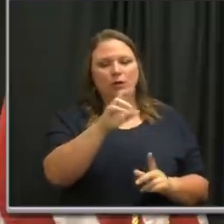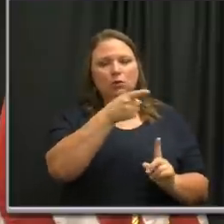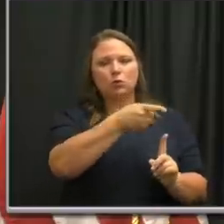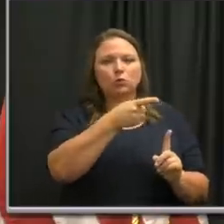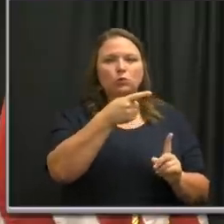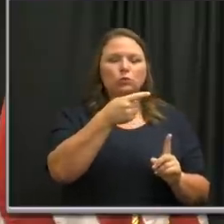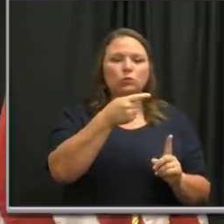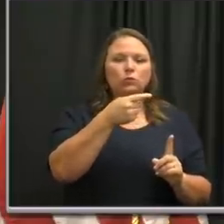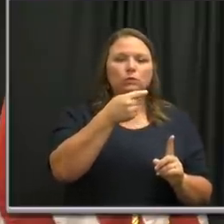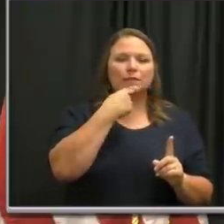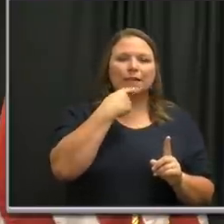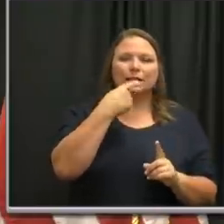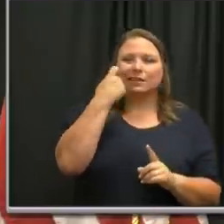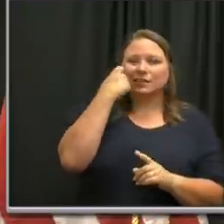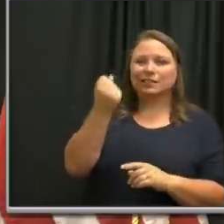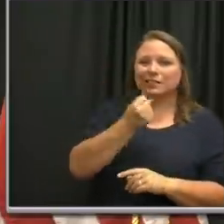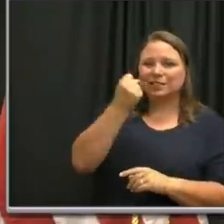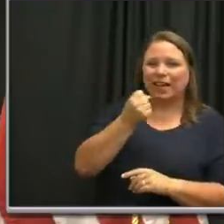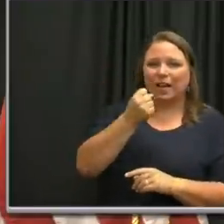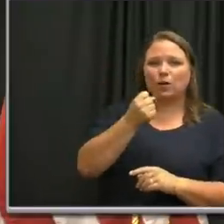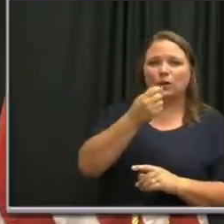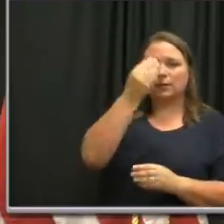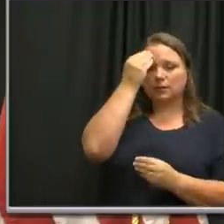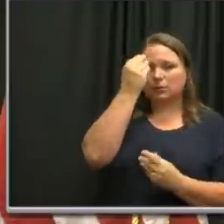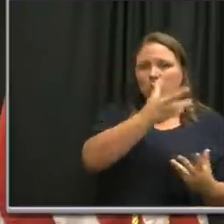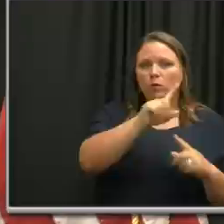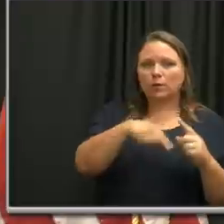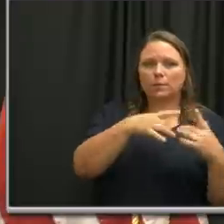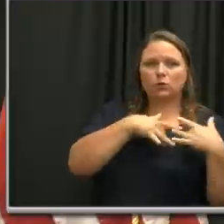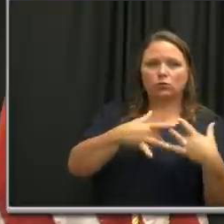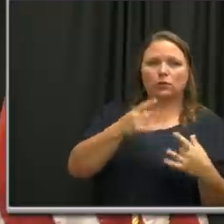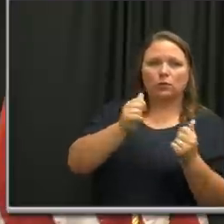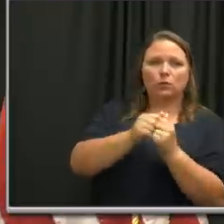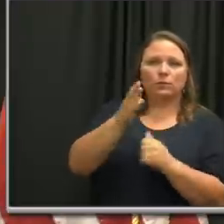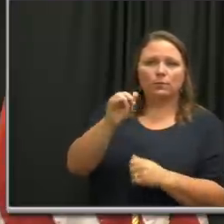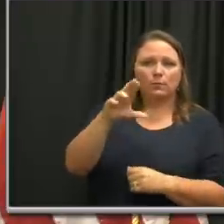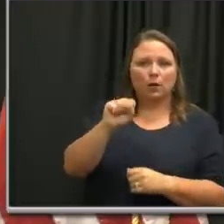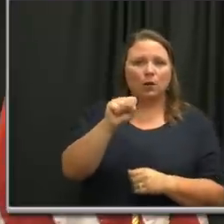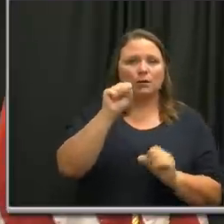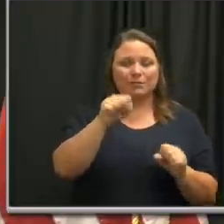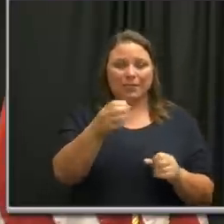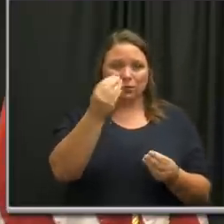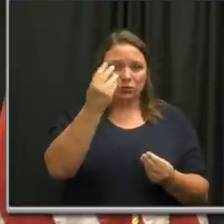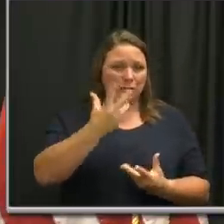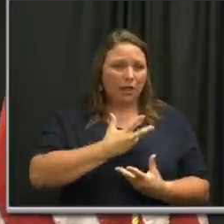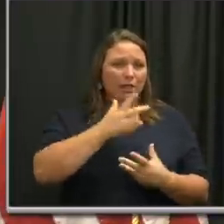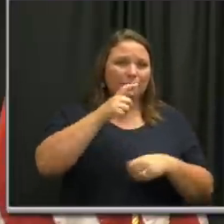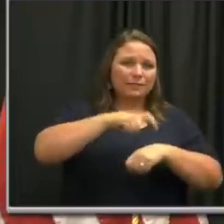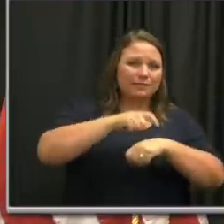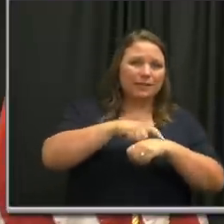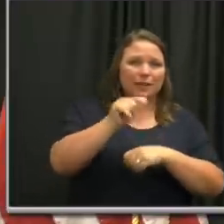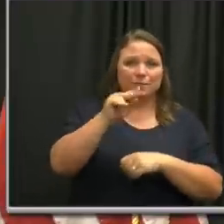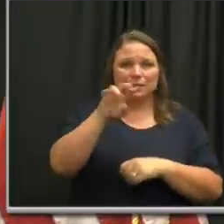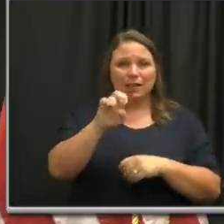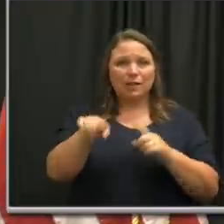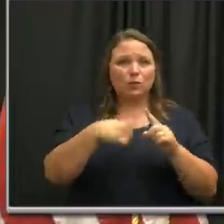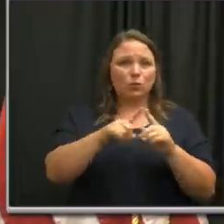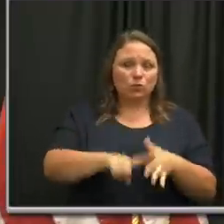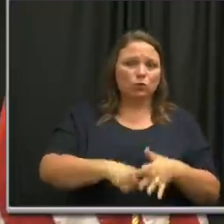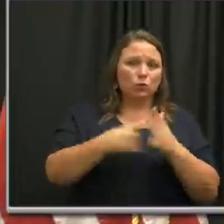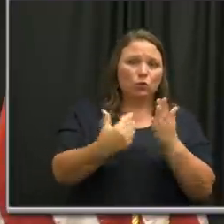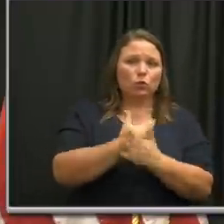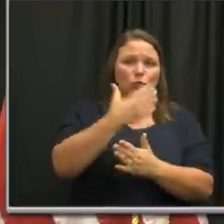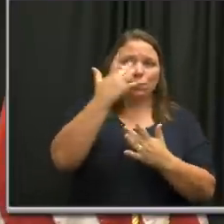you were alerted, you know, on Saturday about a trend about bars. Can you share any information about the timeline of when these 30 new infections